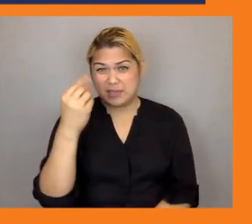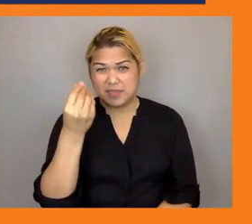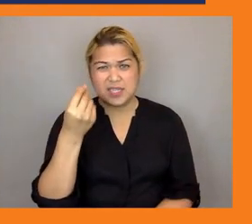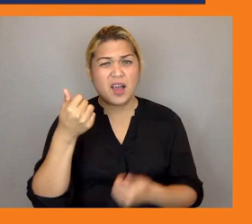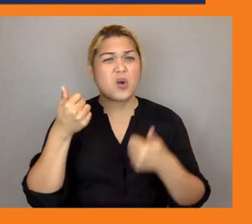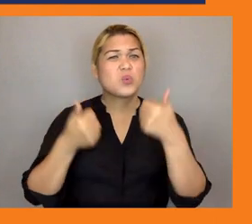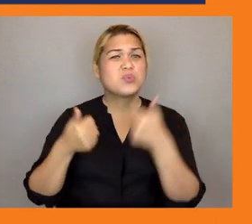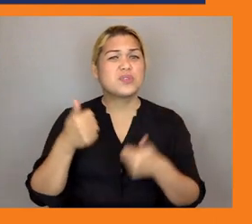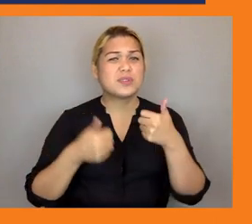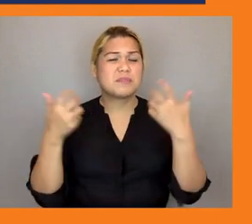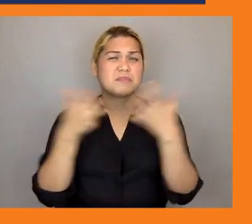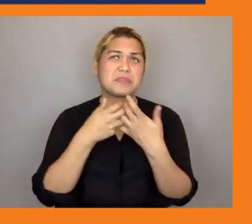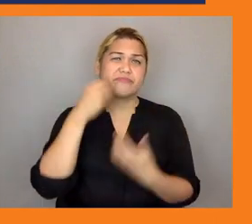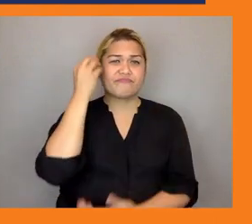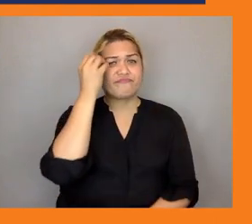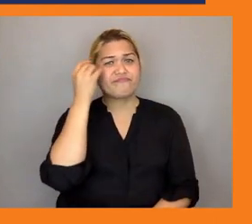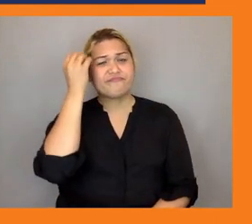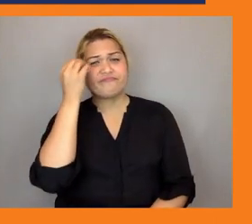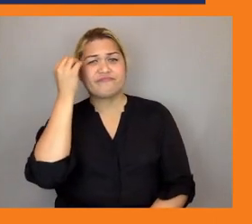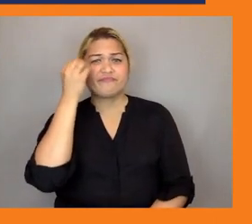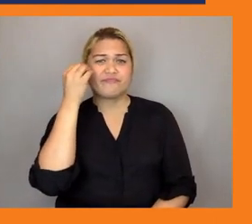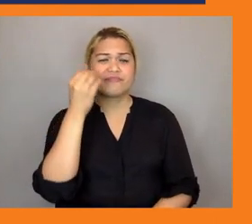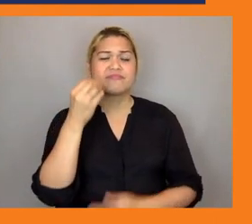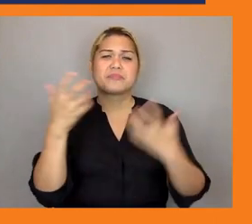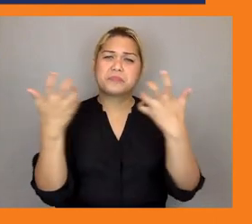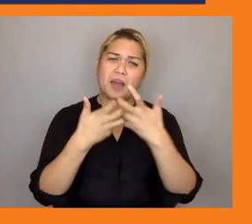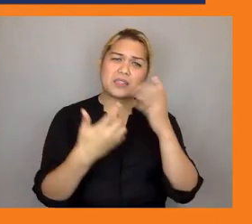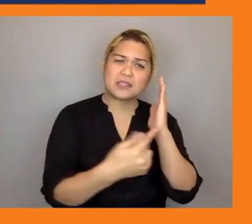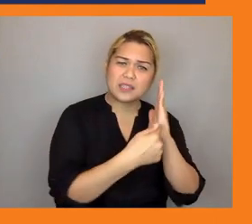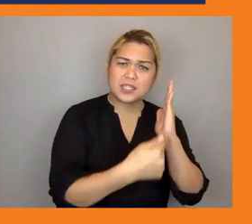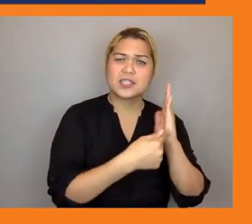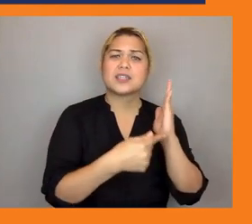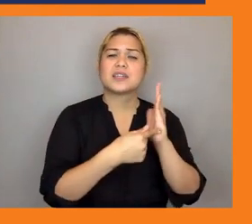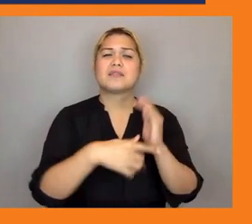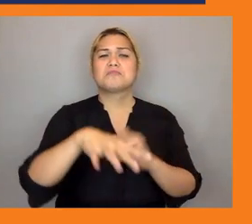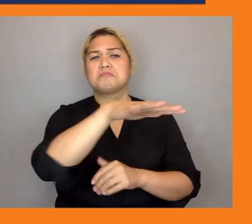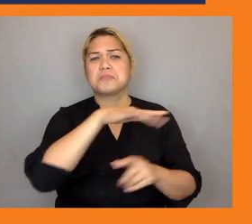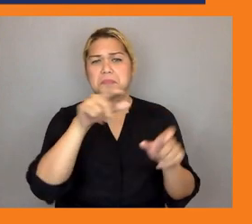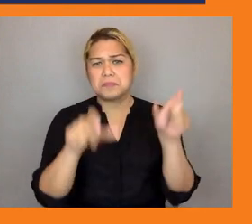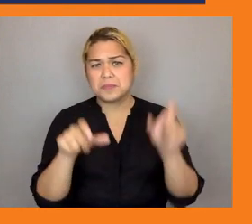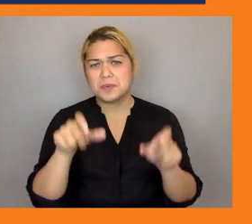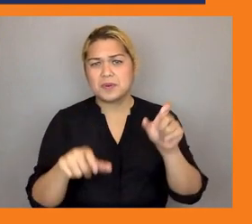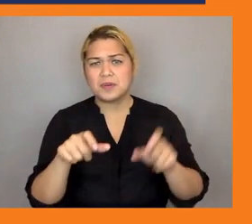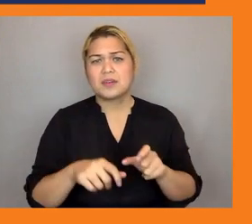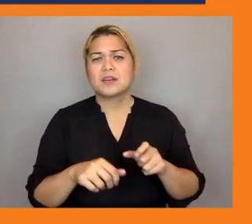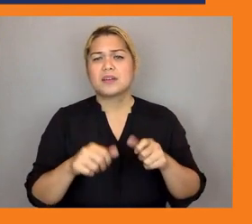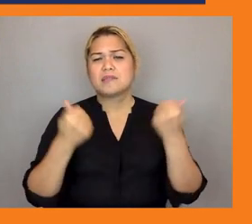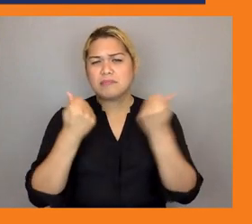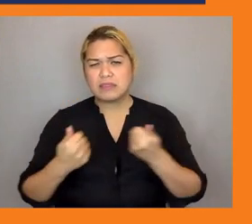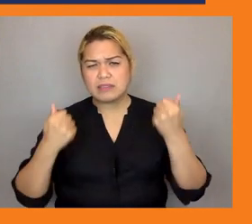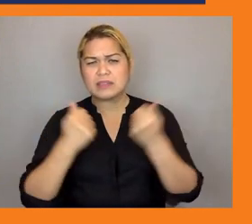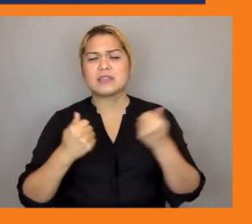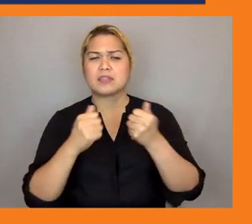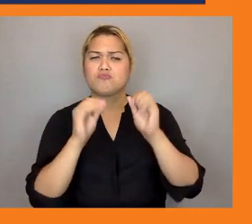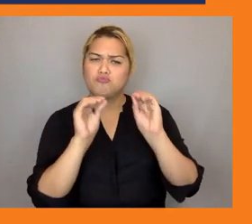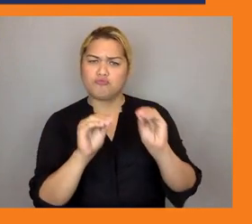technologies that they can be deployed and also then providing the skills or embedding them early in the education and training system including in